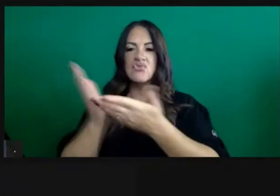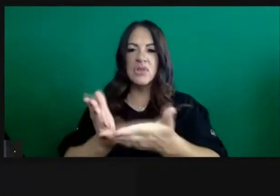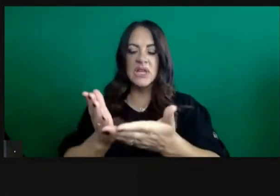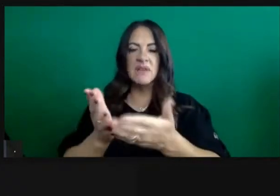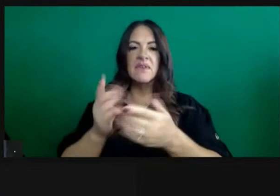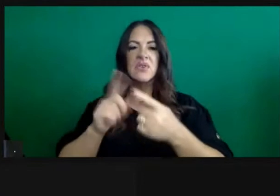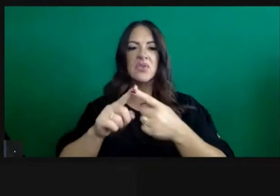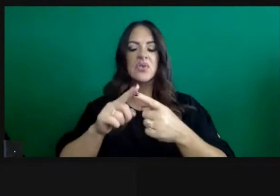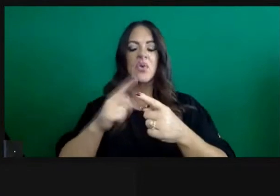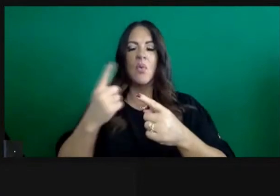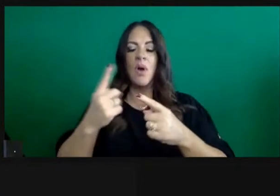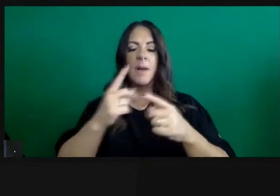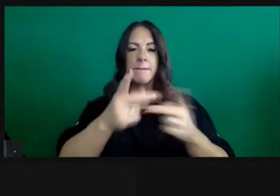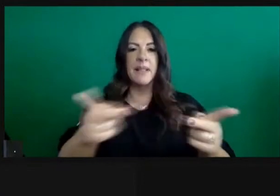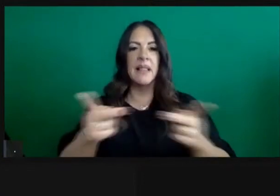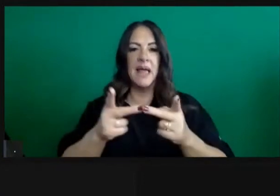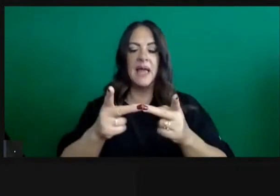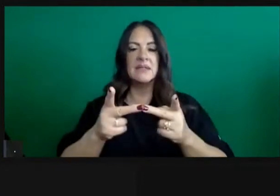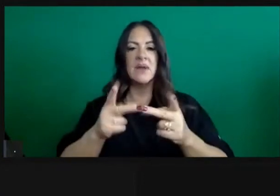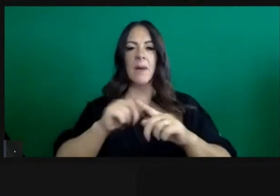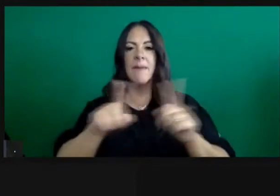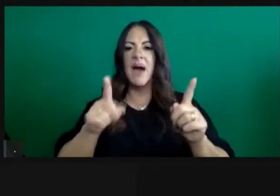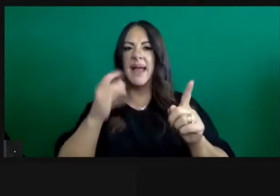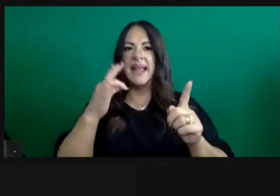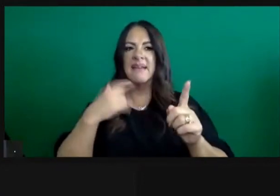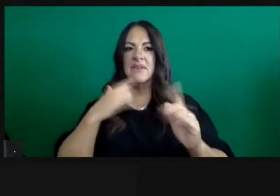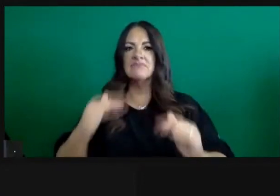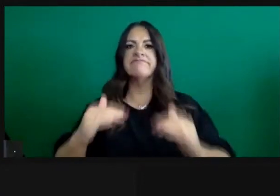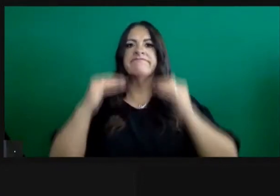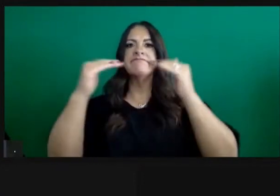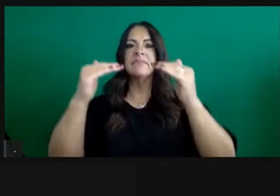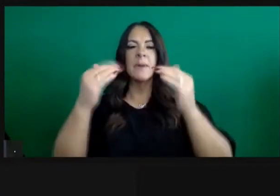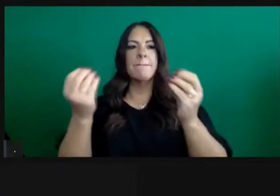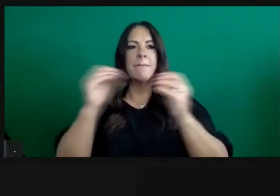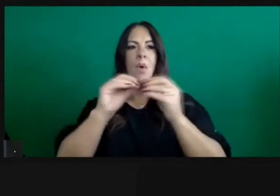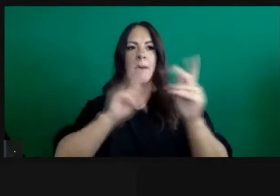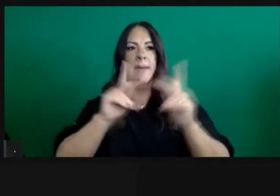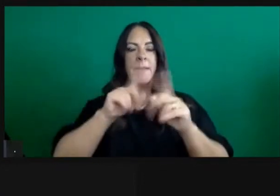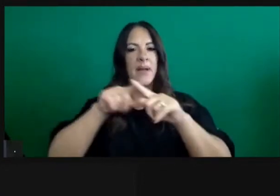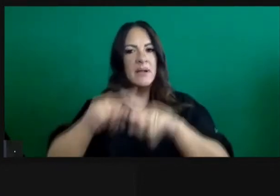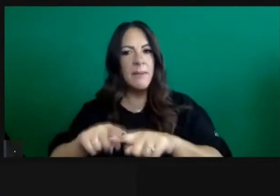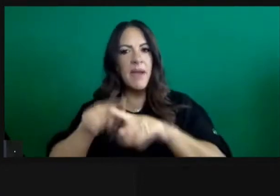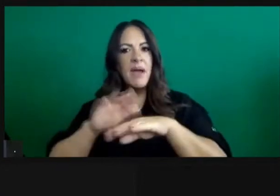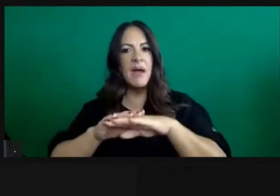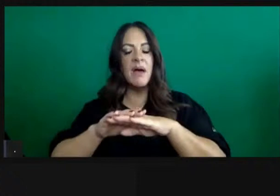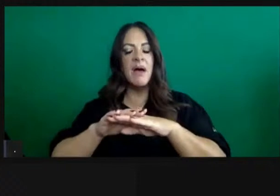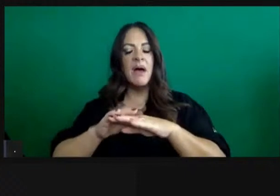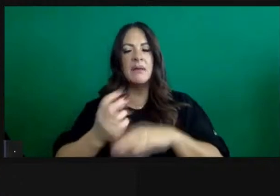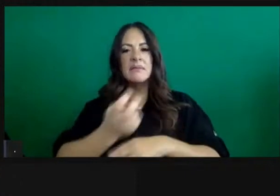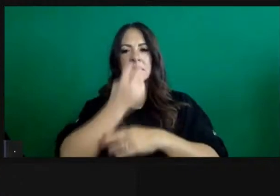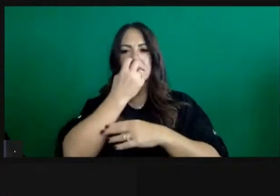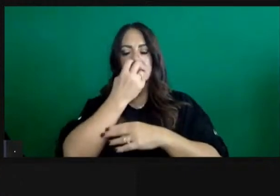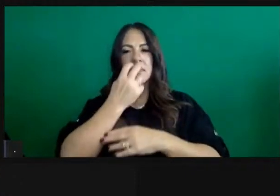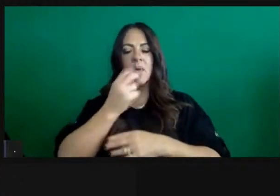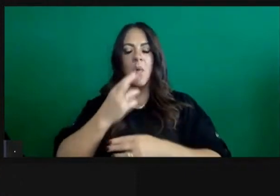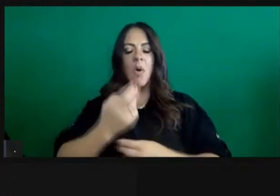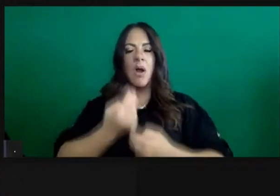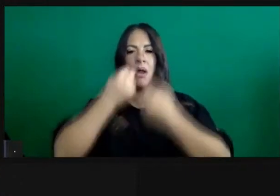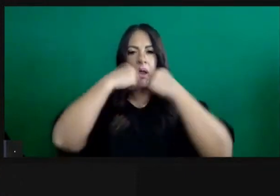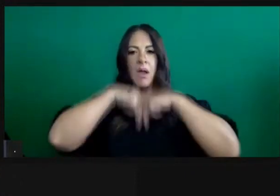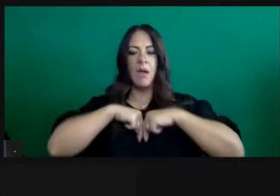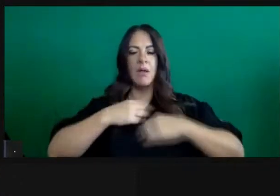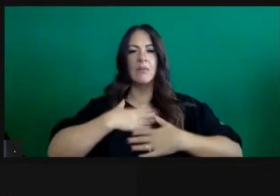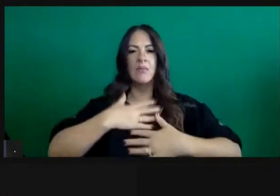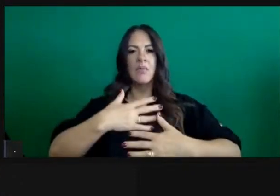oxygen at one level, but that we surpass it because so many patients need high flow oxygen or are on ventilators